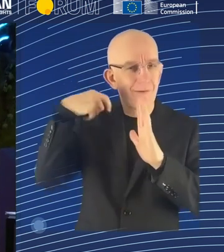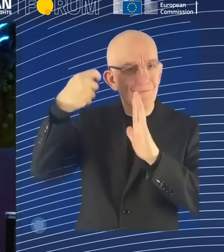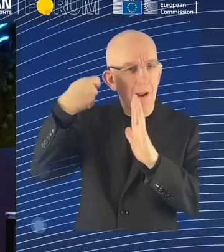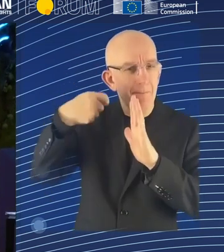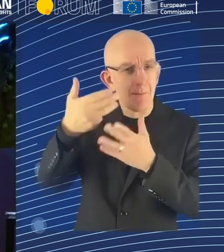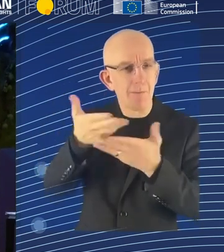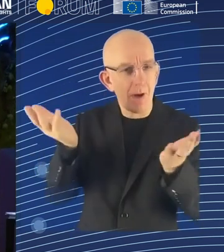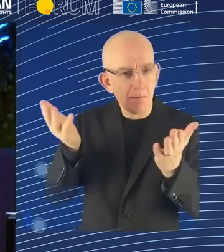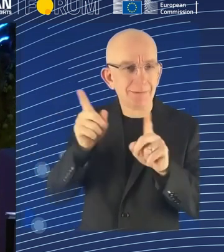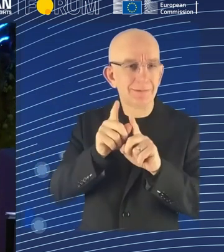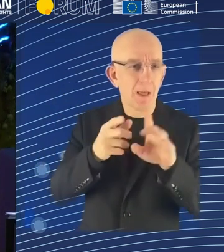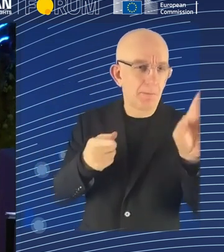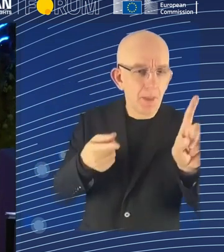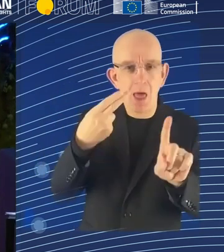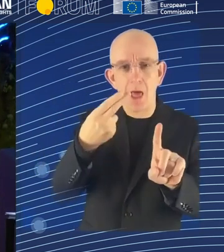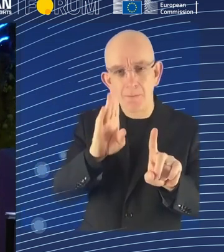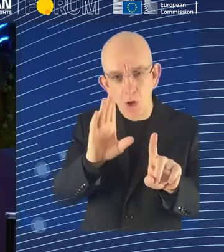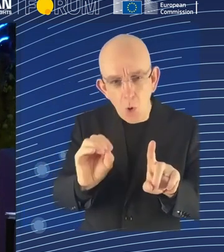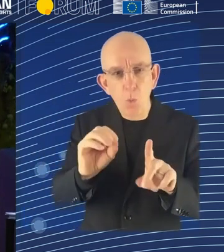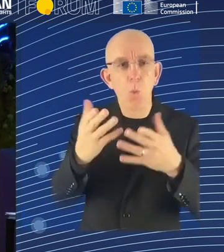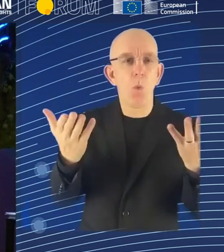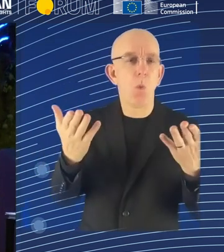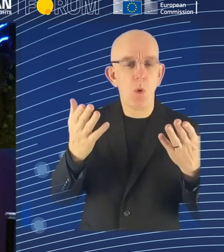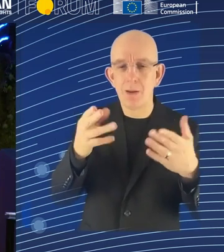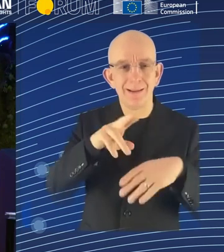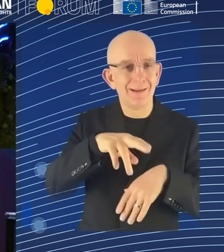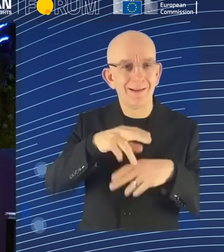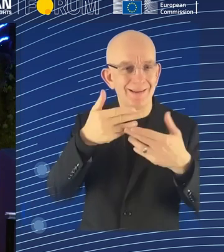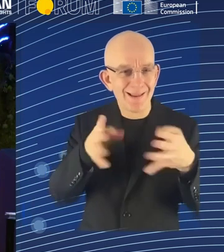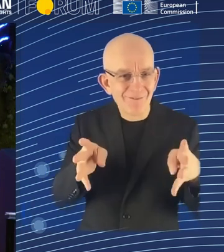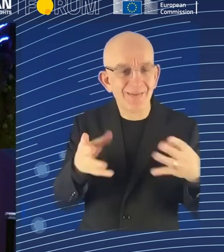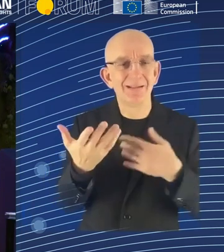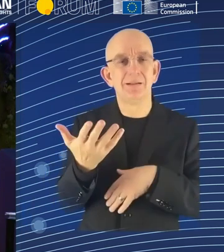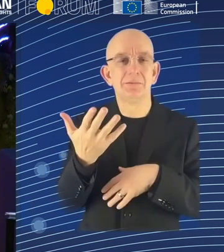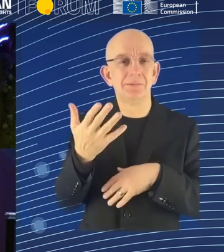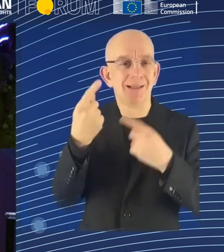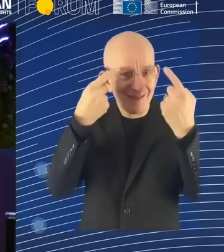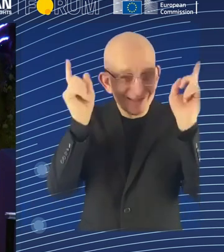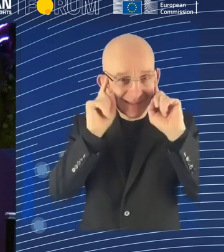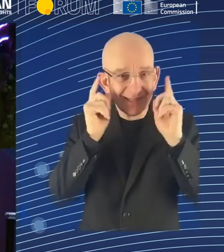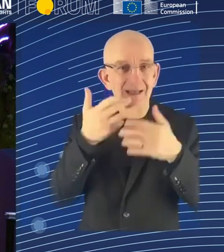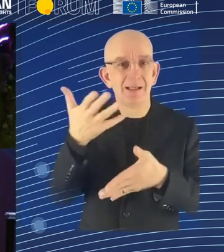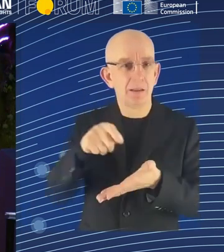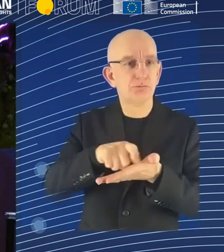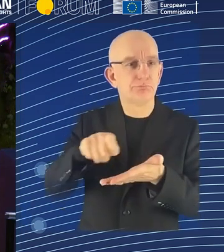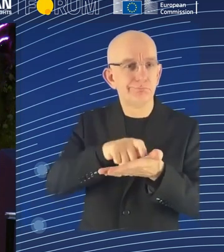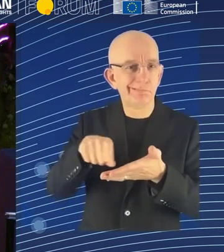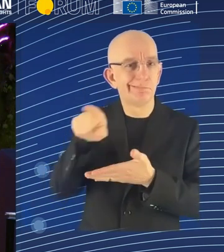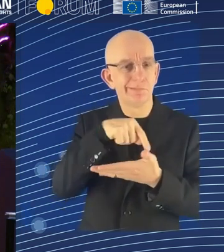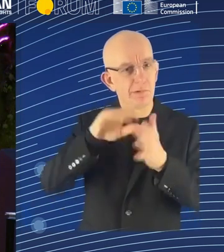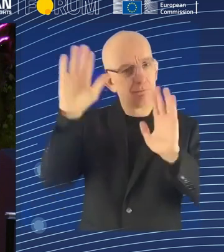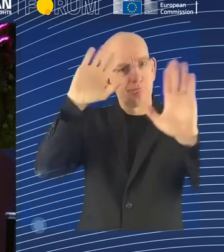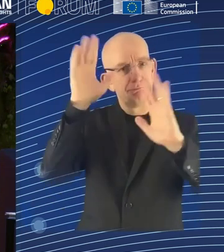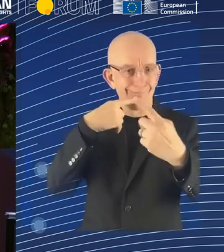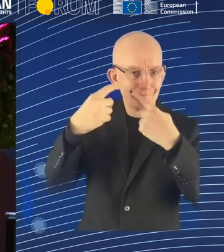that has to happen before these scripts go into production. And so what happened was that these big production houses,